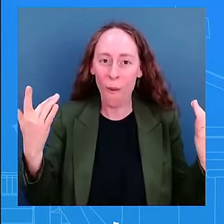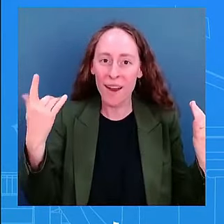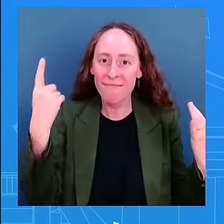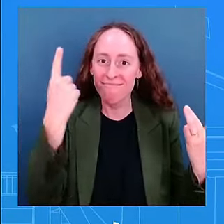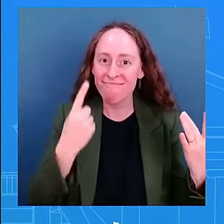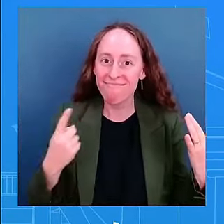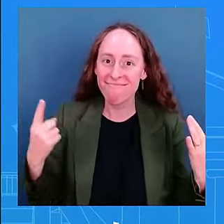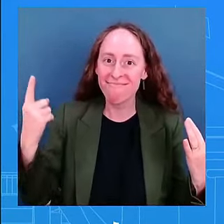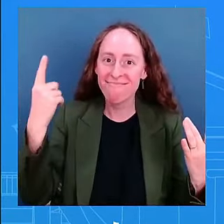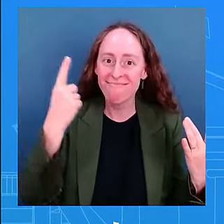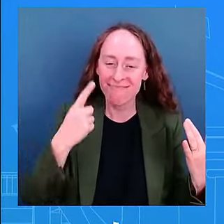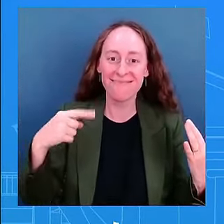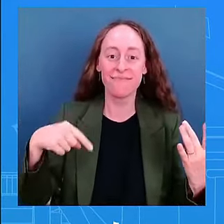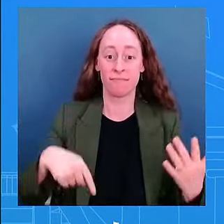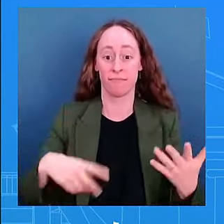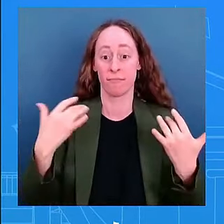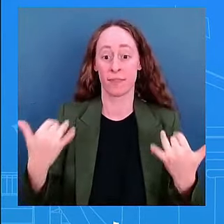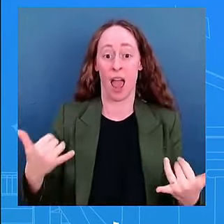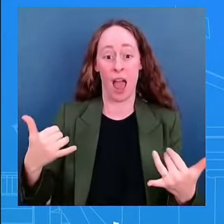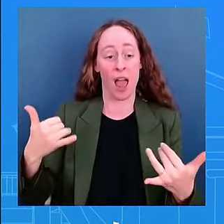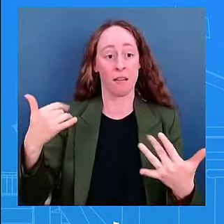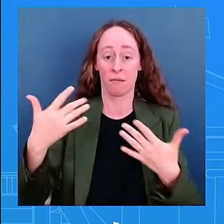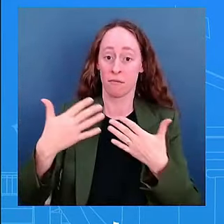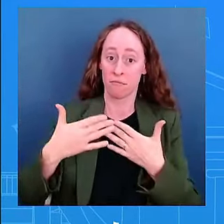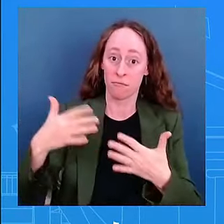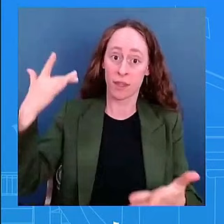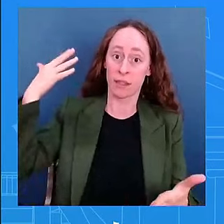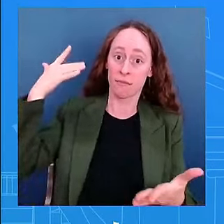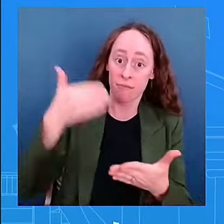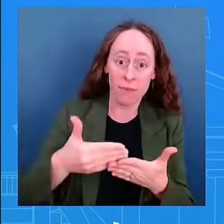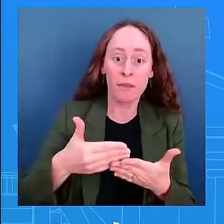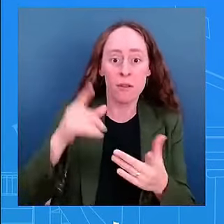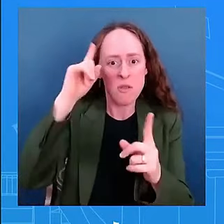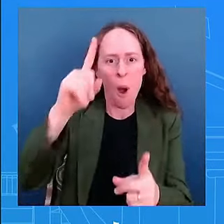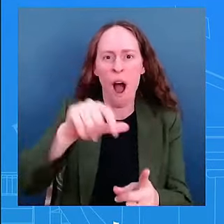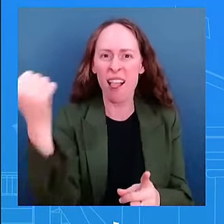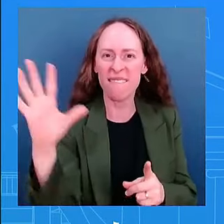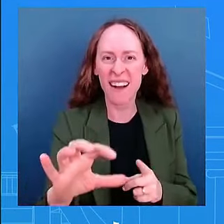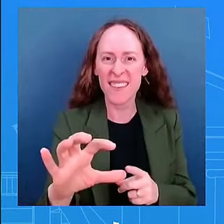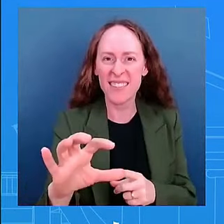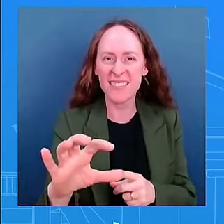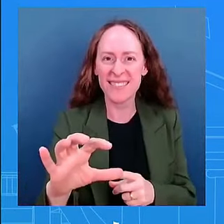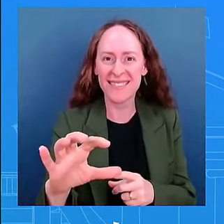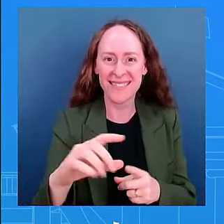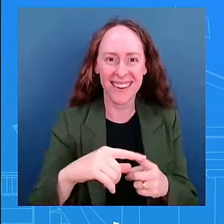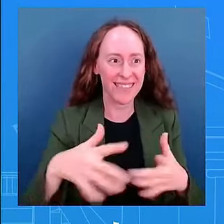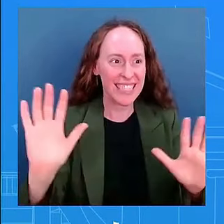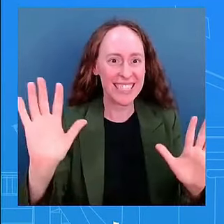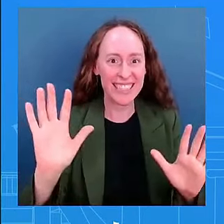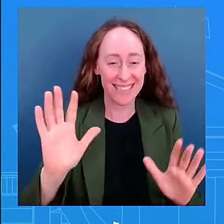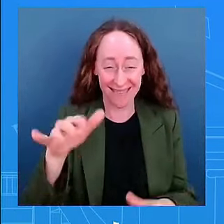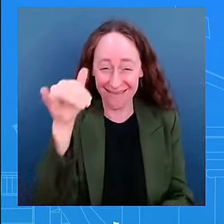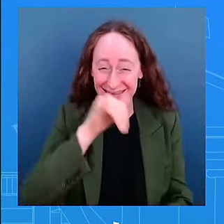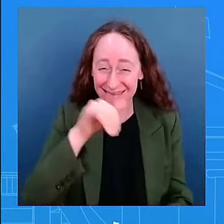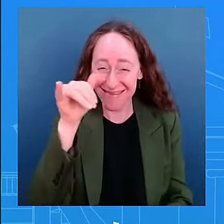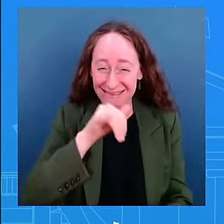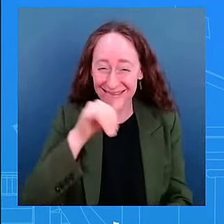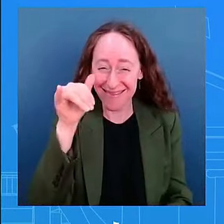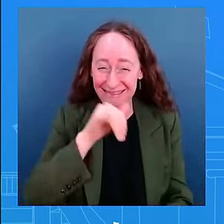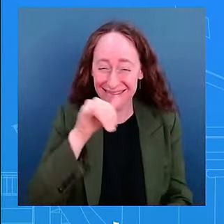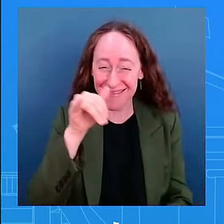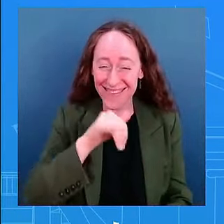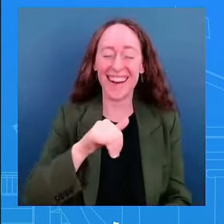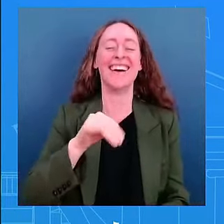we will do 500 more I'm just kidding can you imagine anyway guys all kidding aside